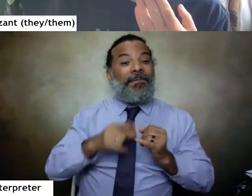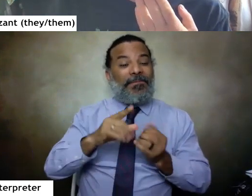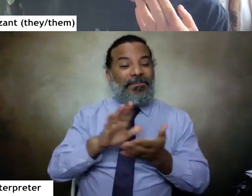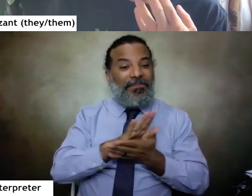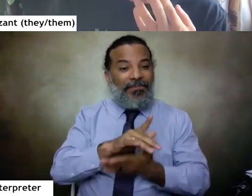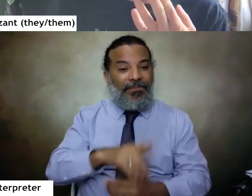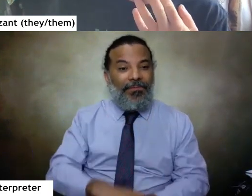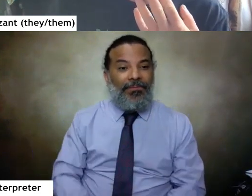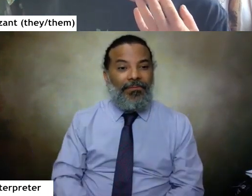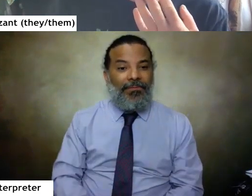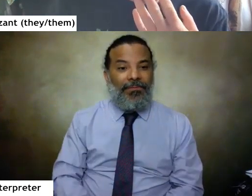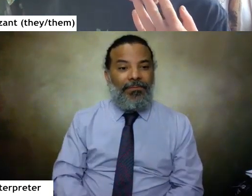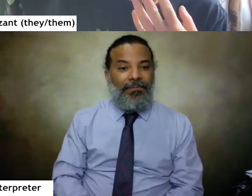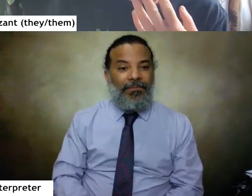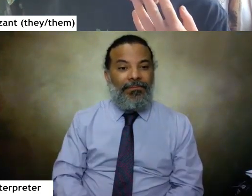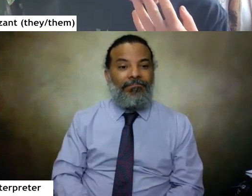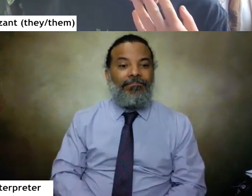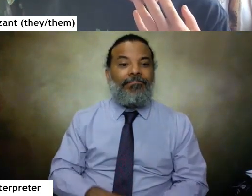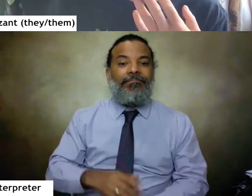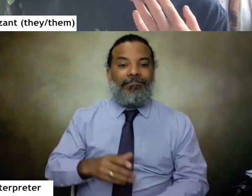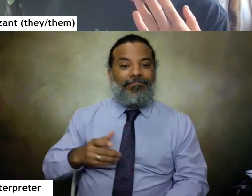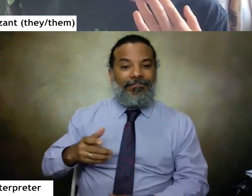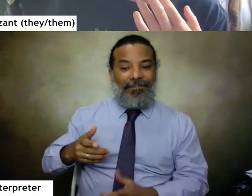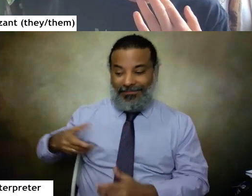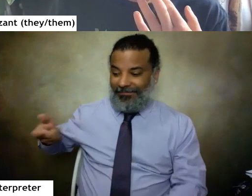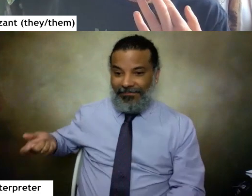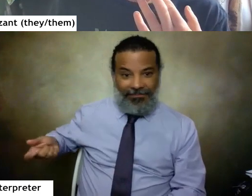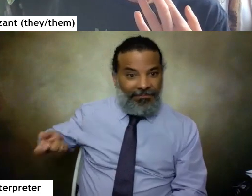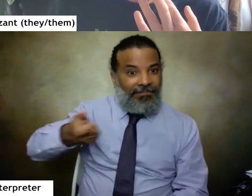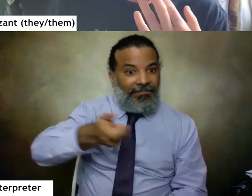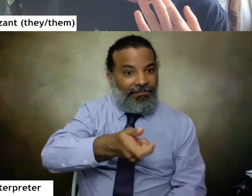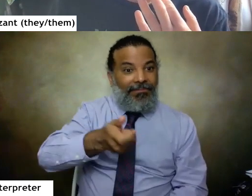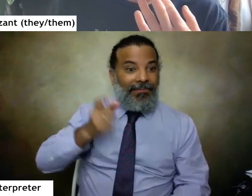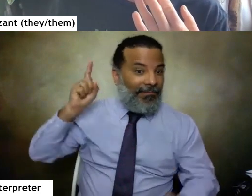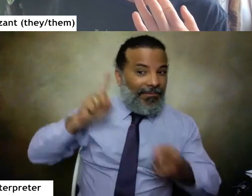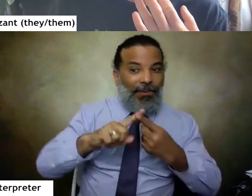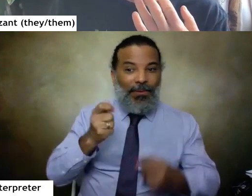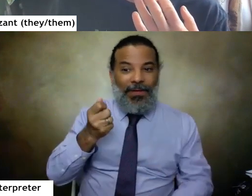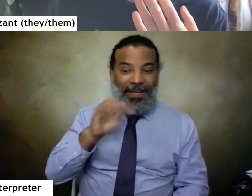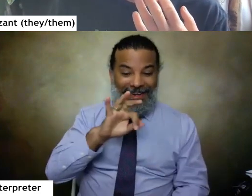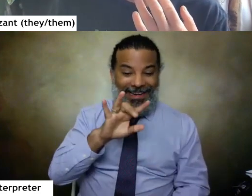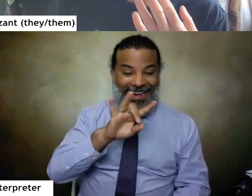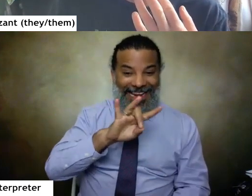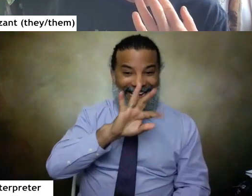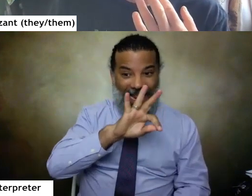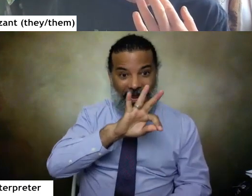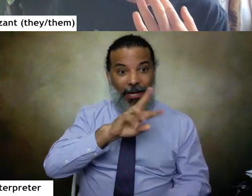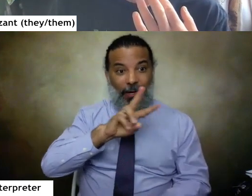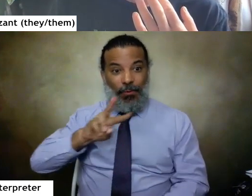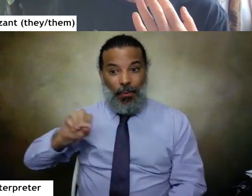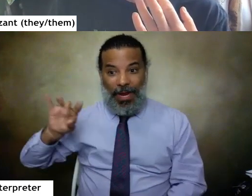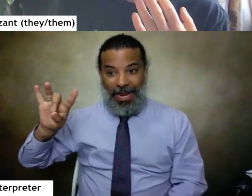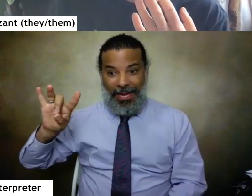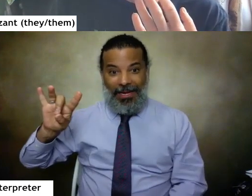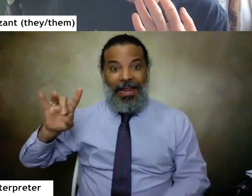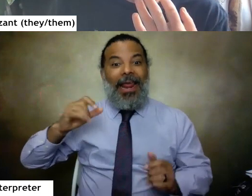Finally, leading up passing the baton all the way to 1989, 2008, and now passing the baton